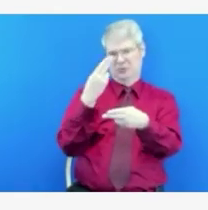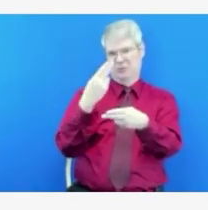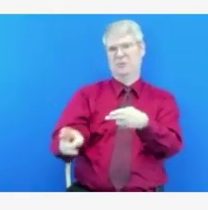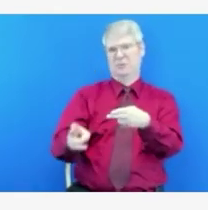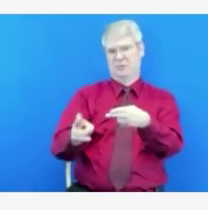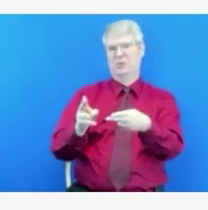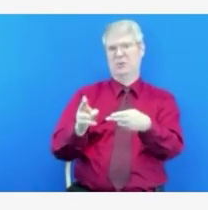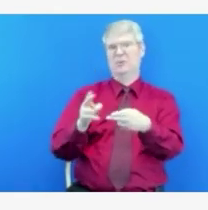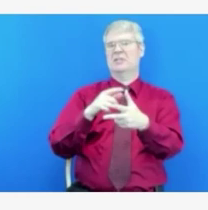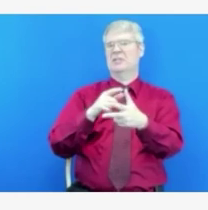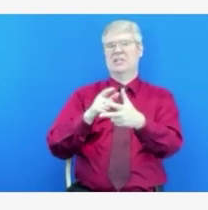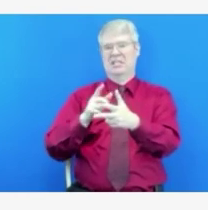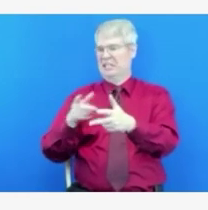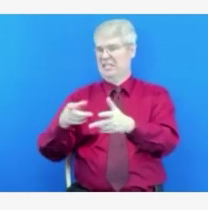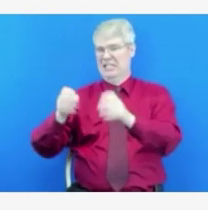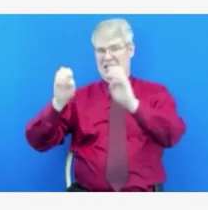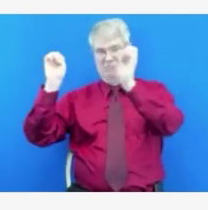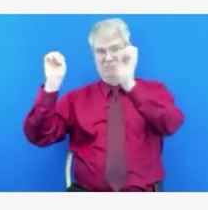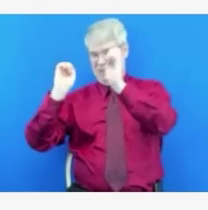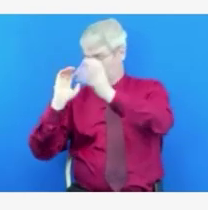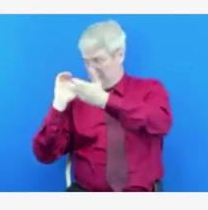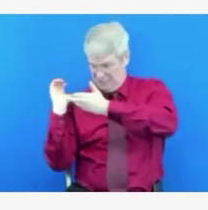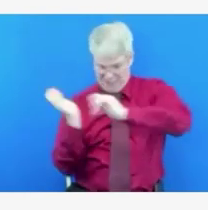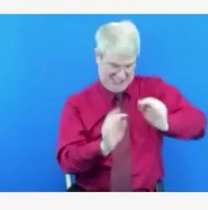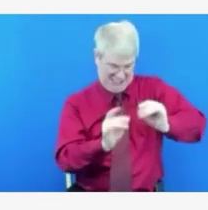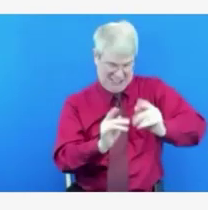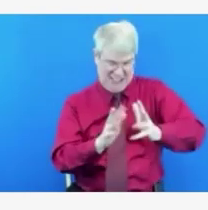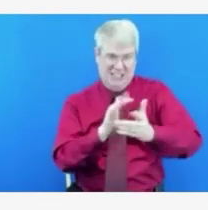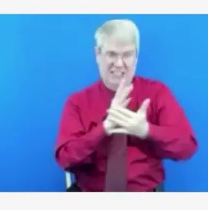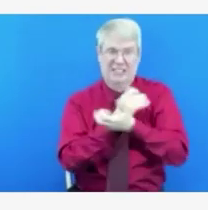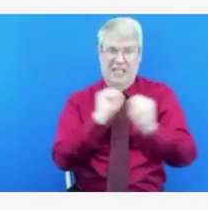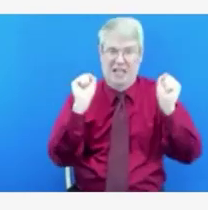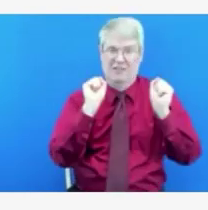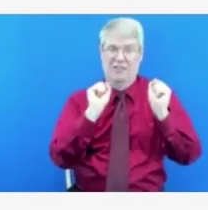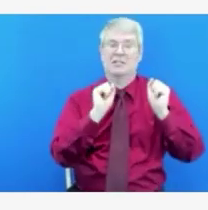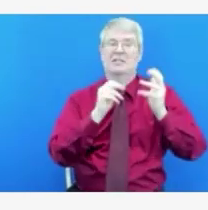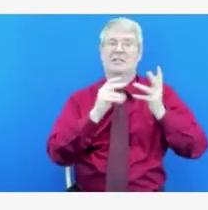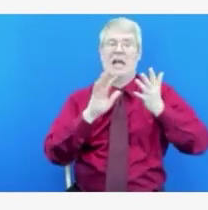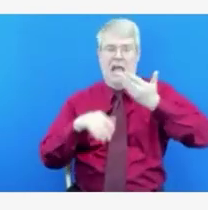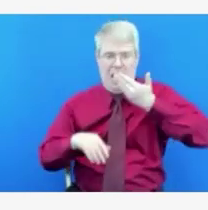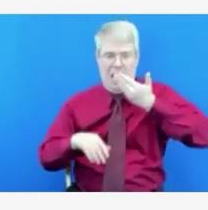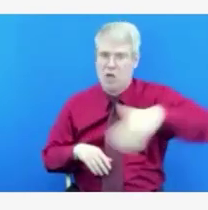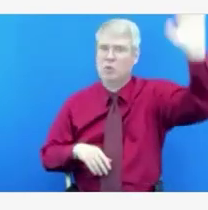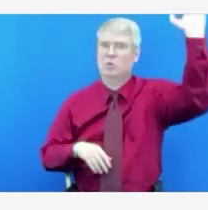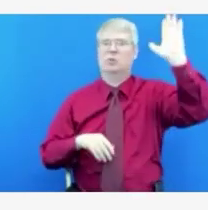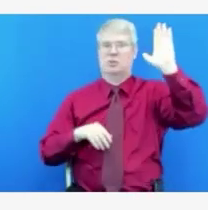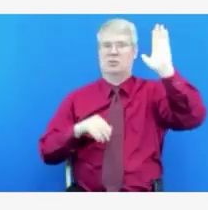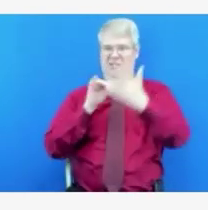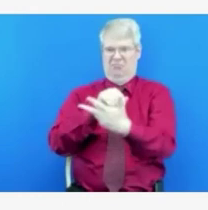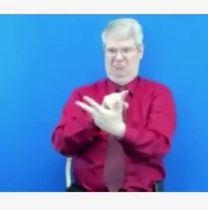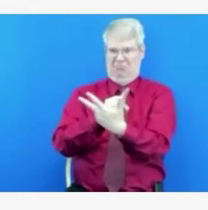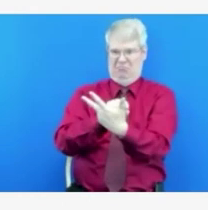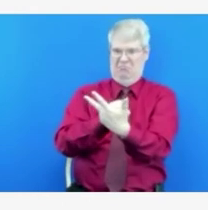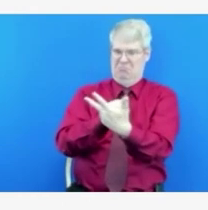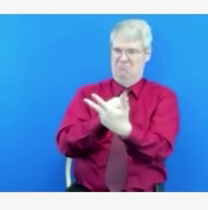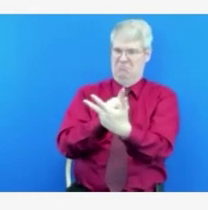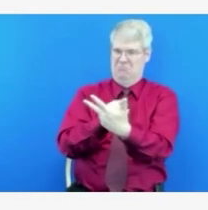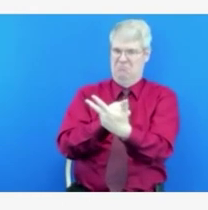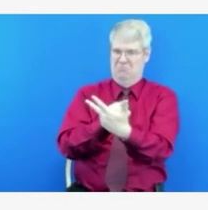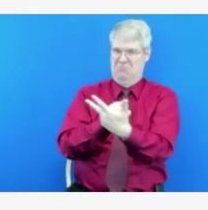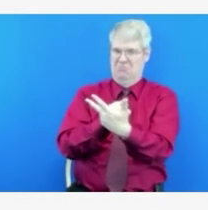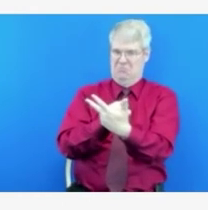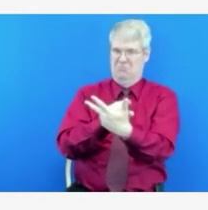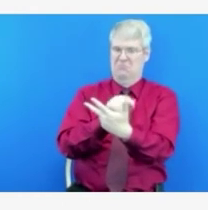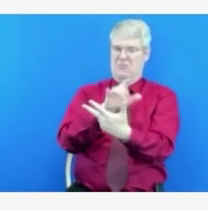quickly, and then hopefully we're getting them out of the hospital quickly. And so that's the first group of patients. They can have